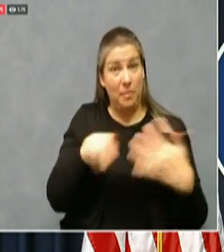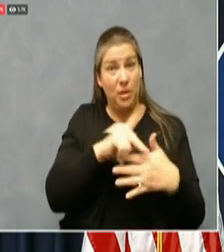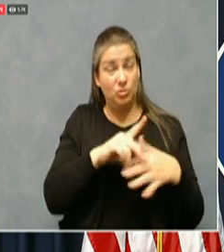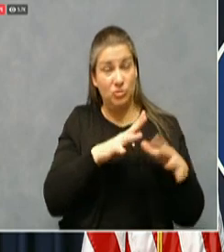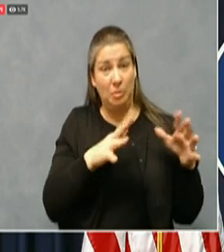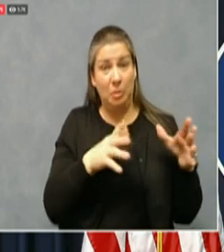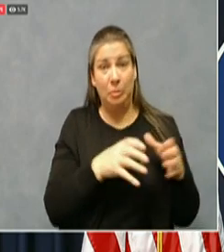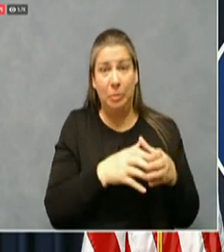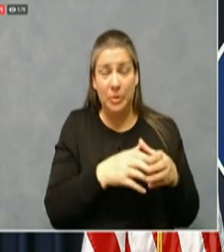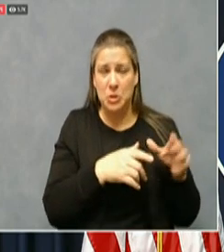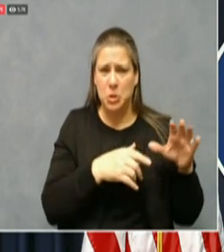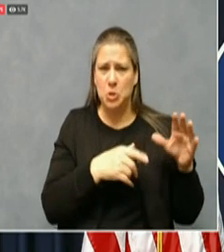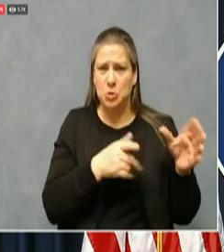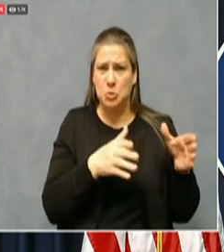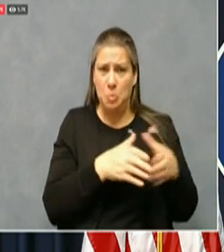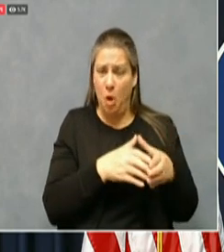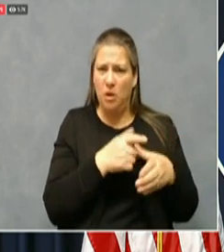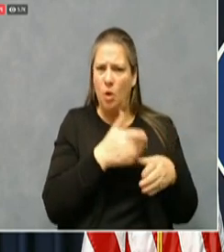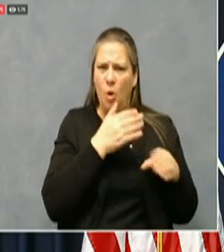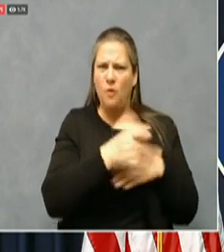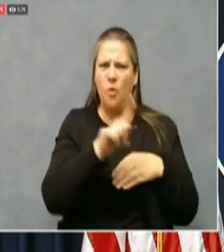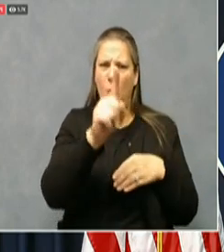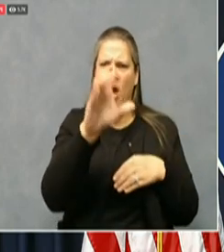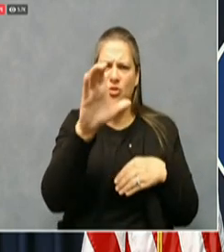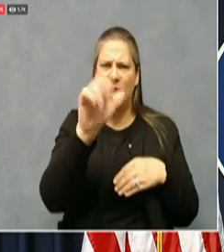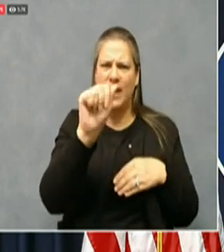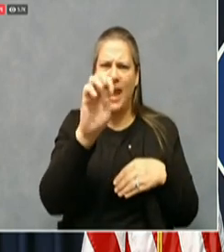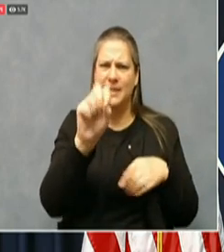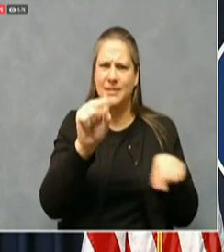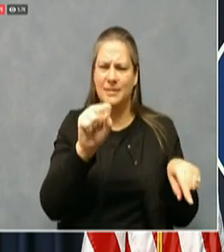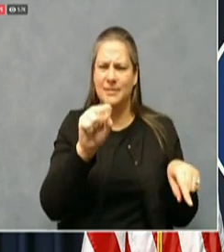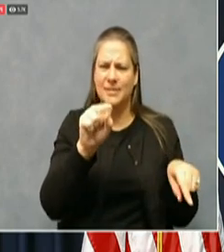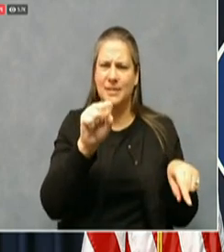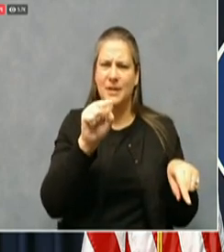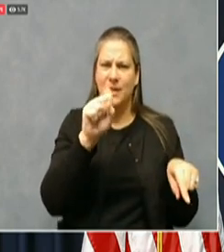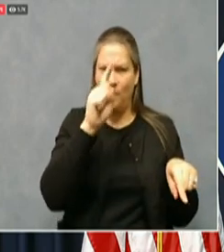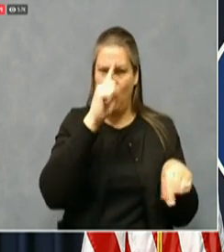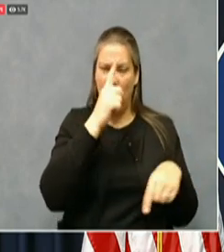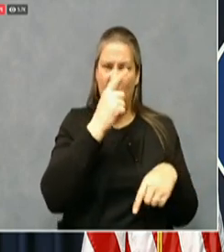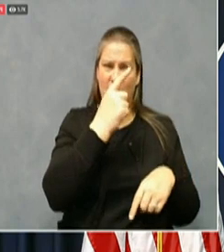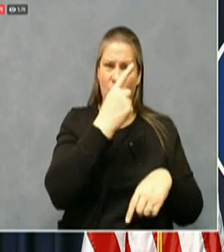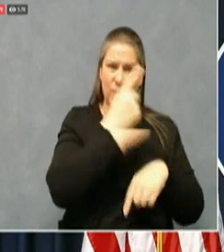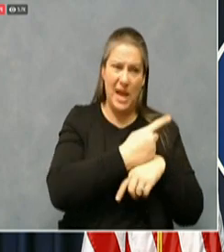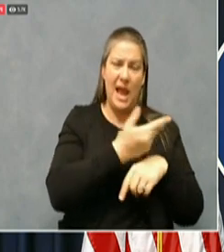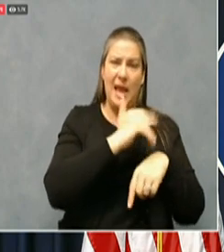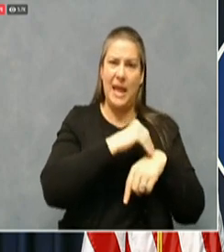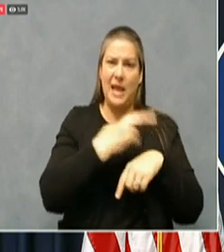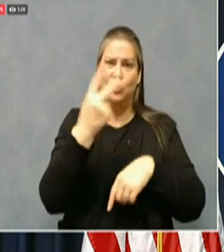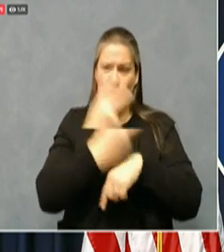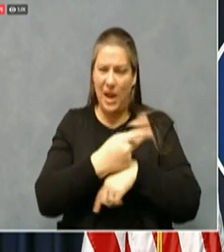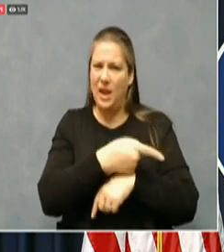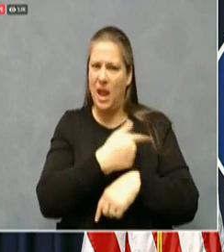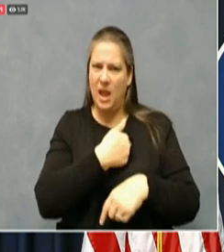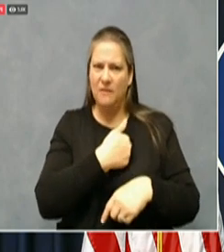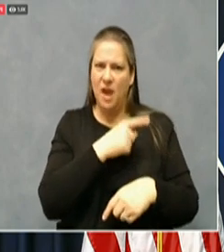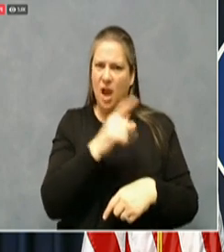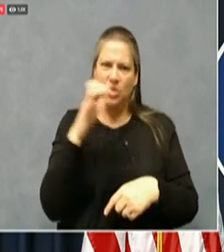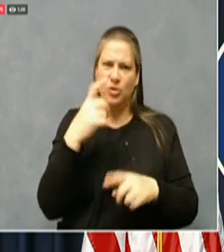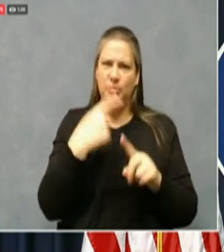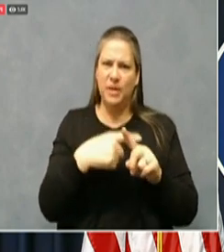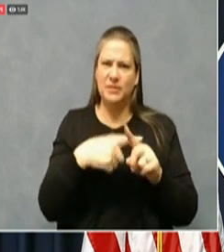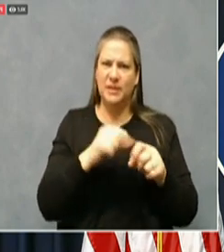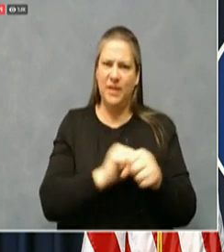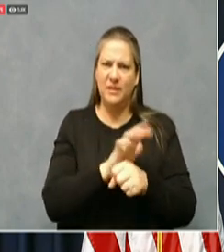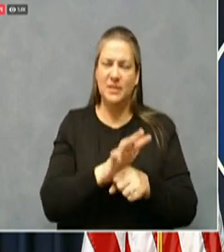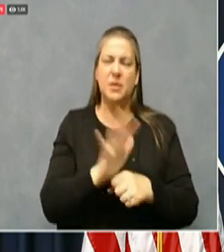County and it's had over 100 cases for for two straight days. Uh, so we'll check on on the Fort Knox